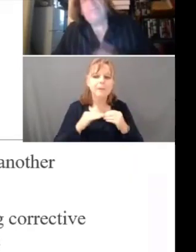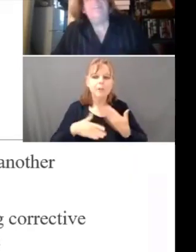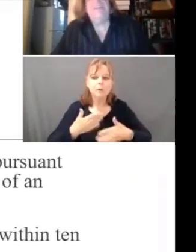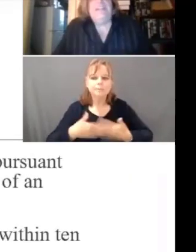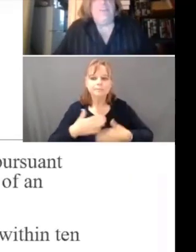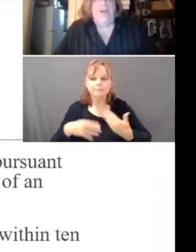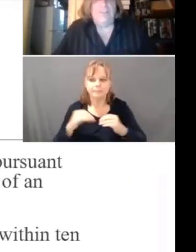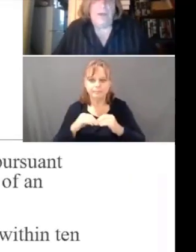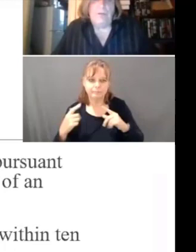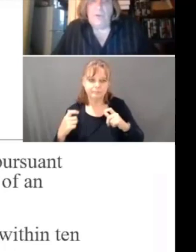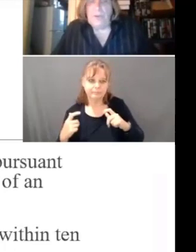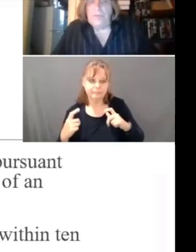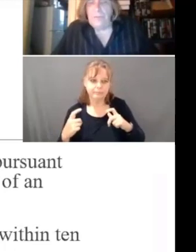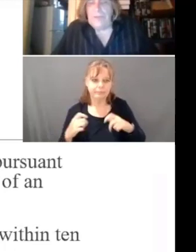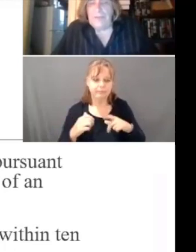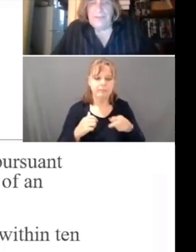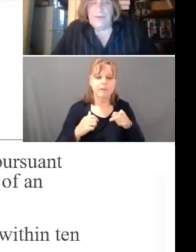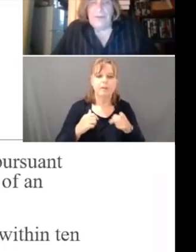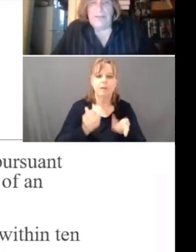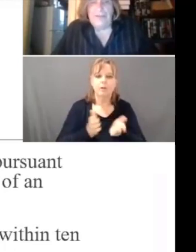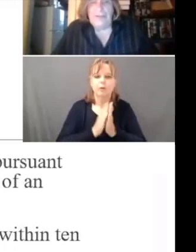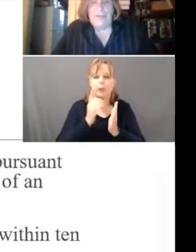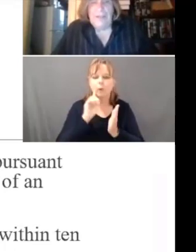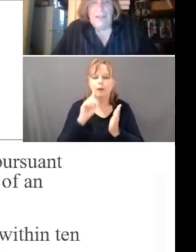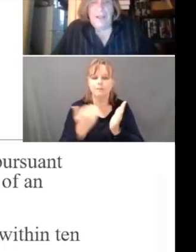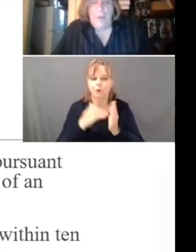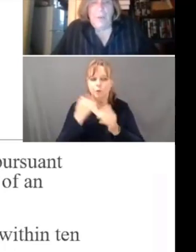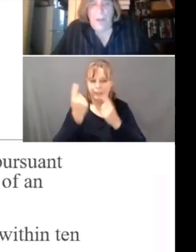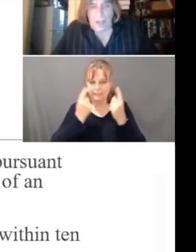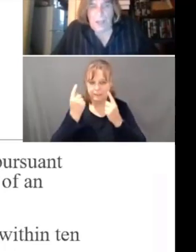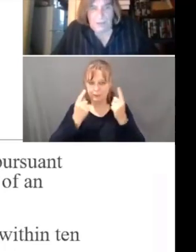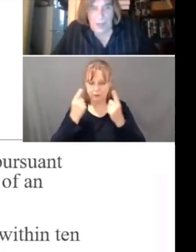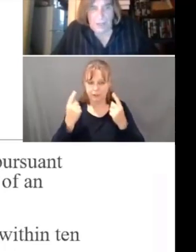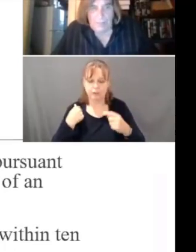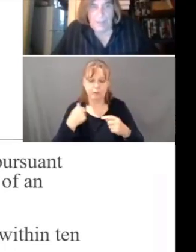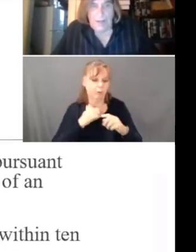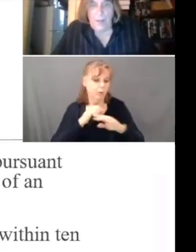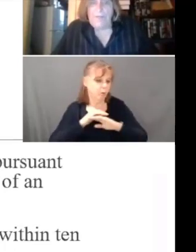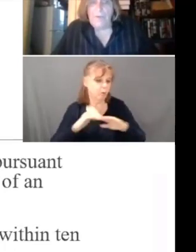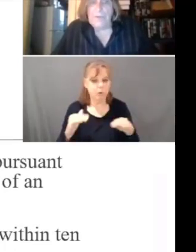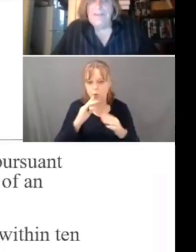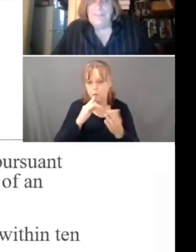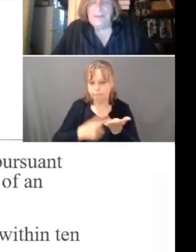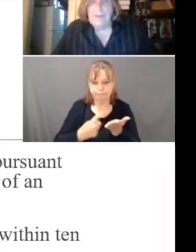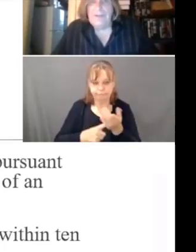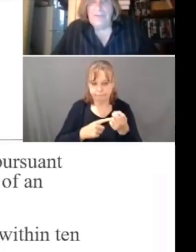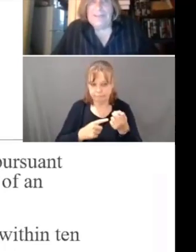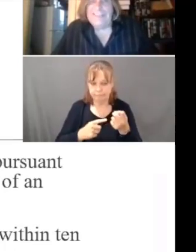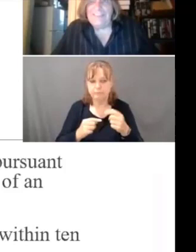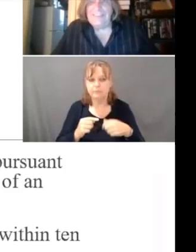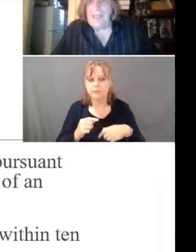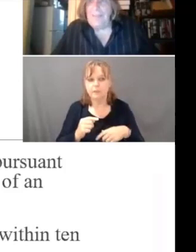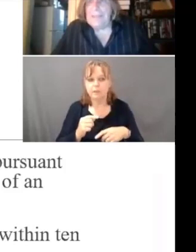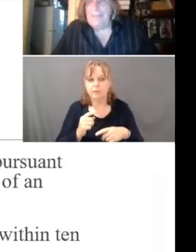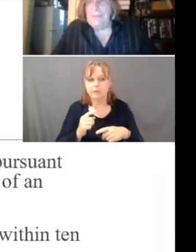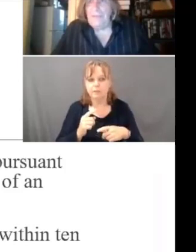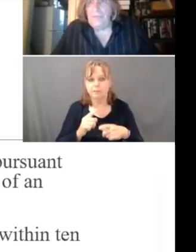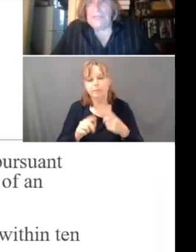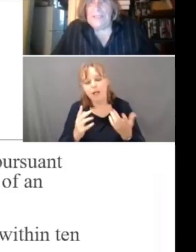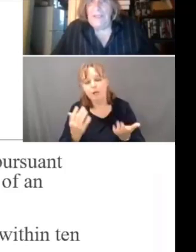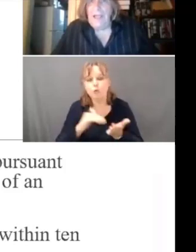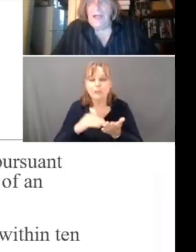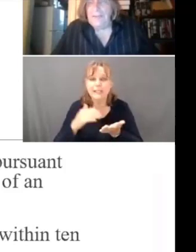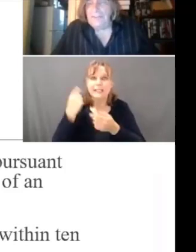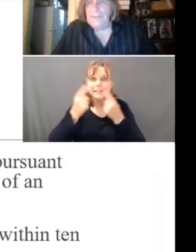Slide 17 talks about a request for reconsideration. We're not going to talk about it. However, reconsideration is a step in